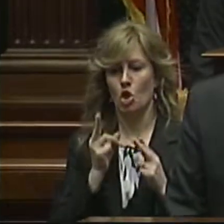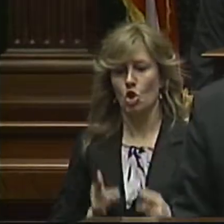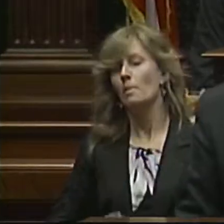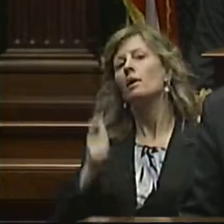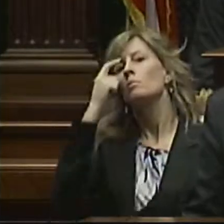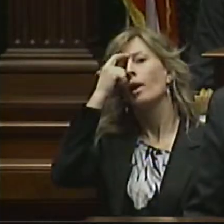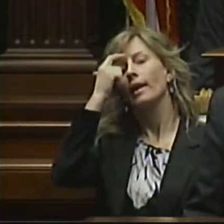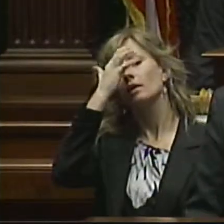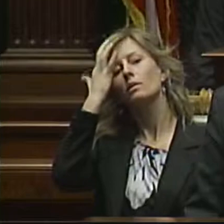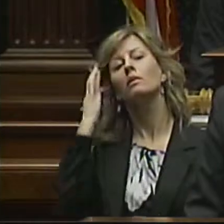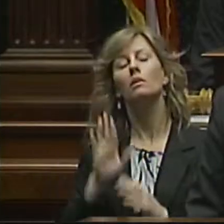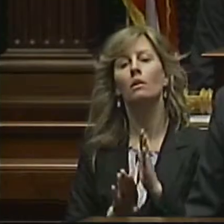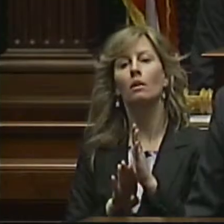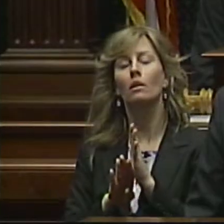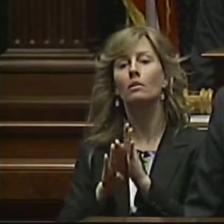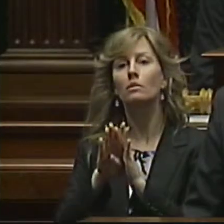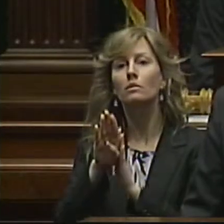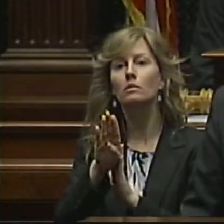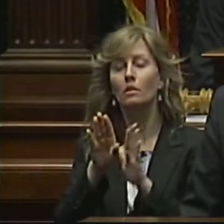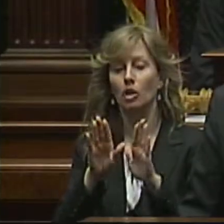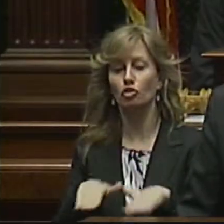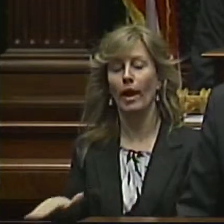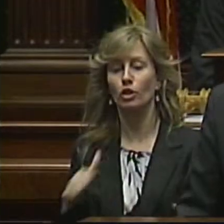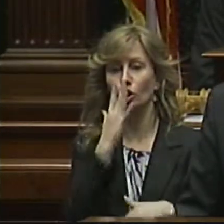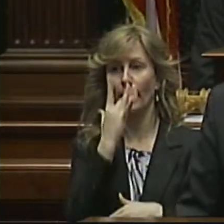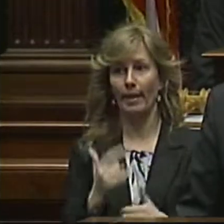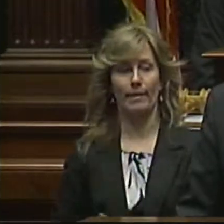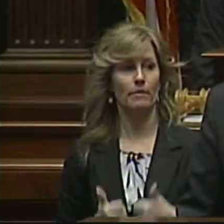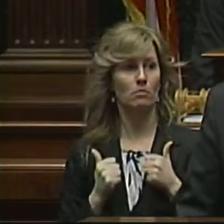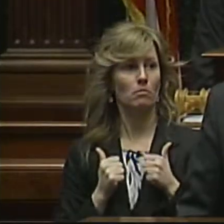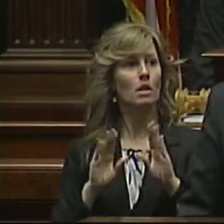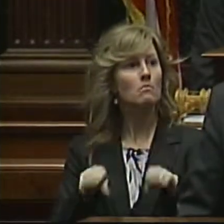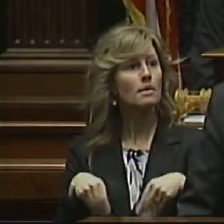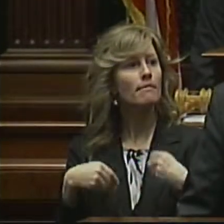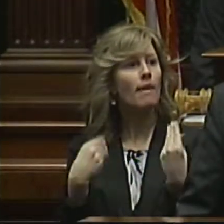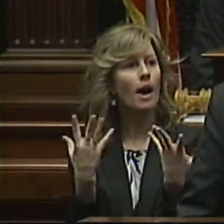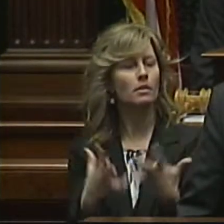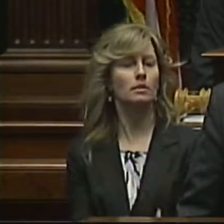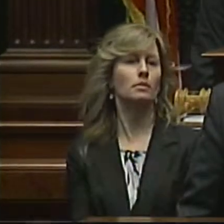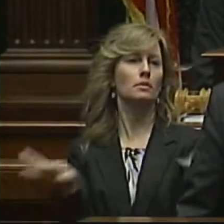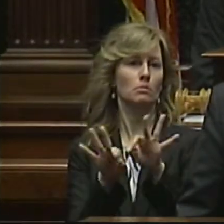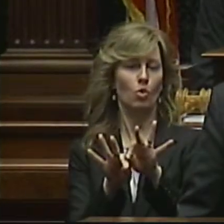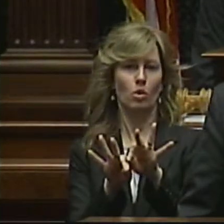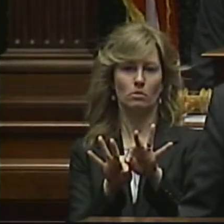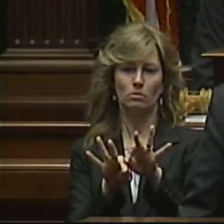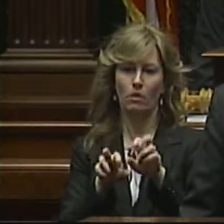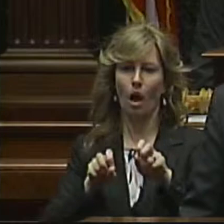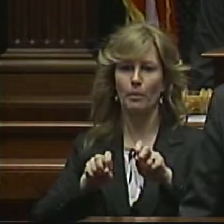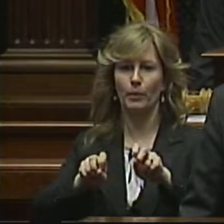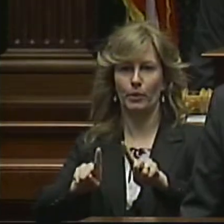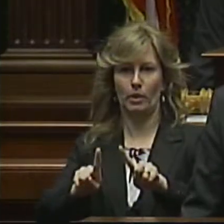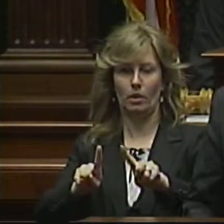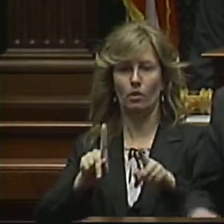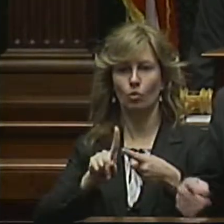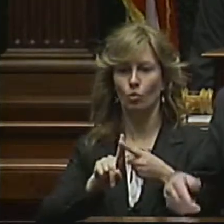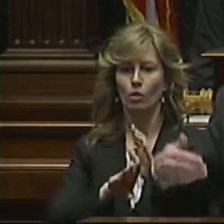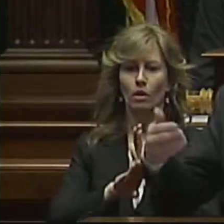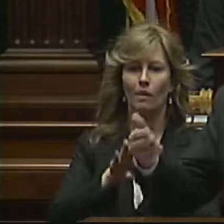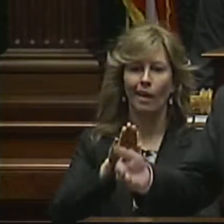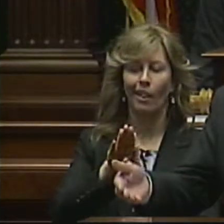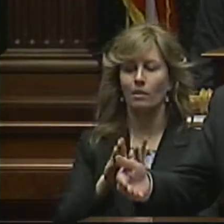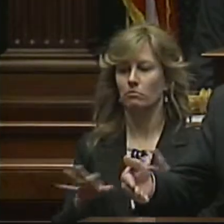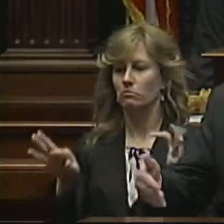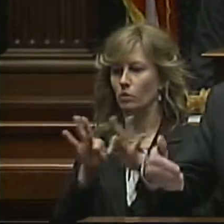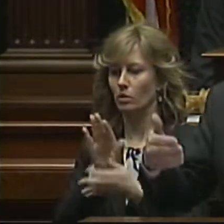is forming in a child's early life, it provides a critical window of opportunity to develop key